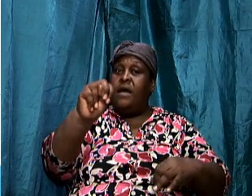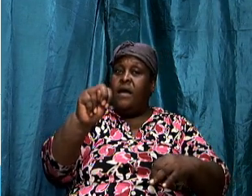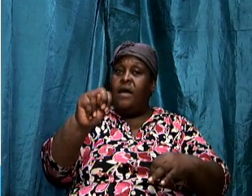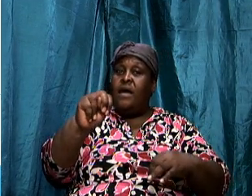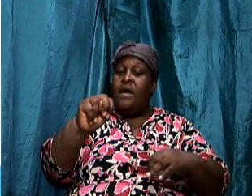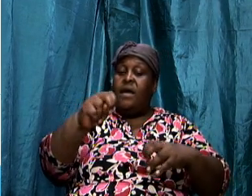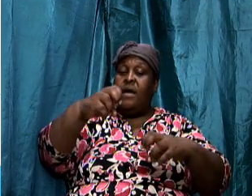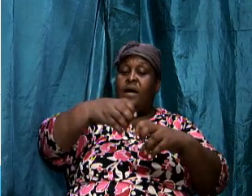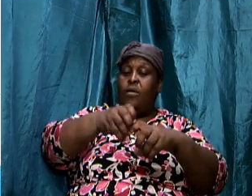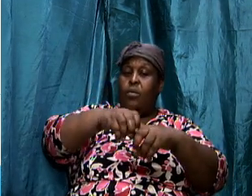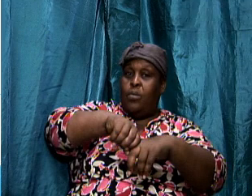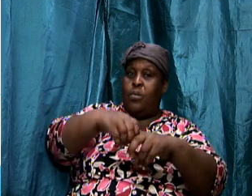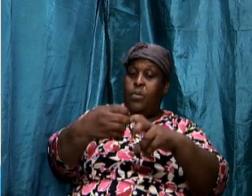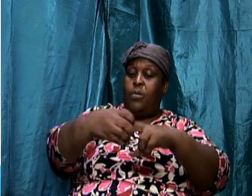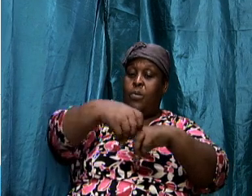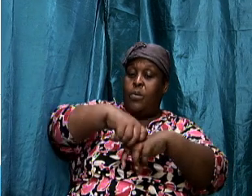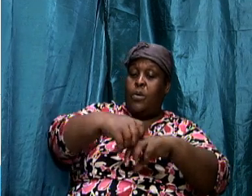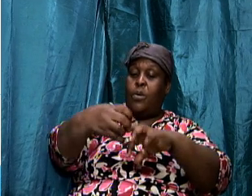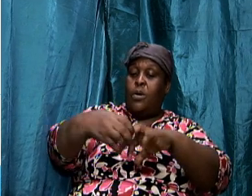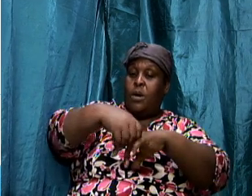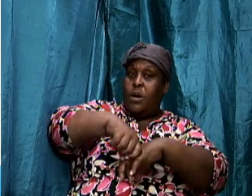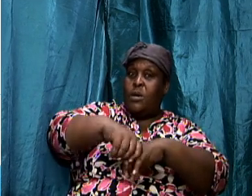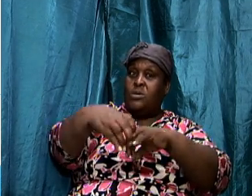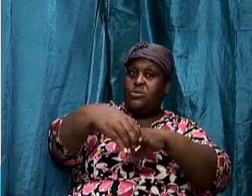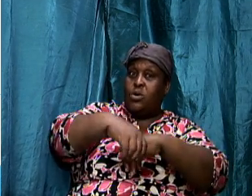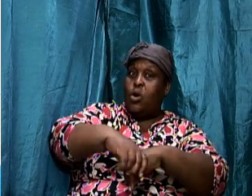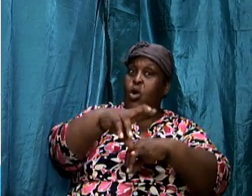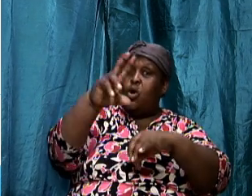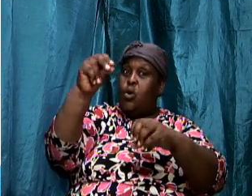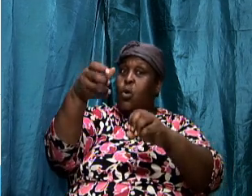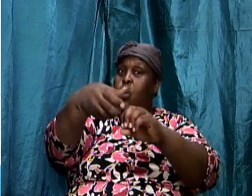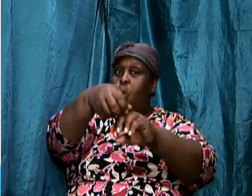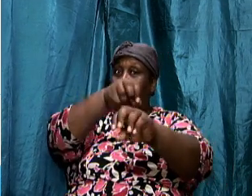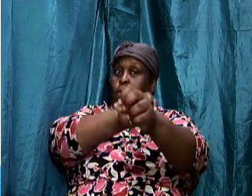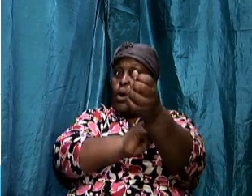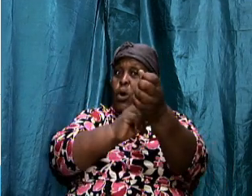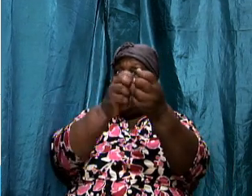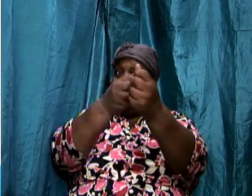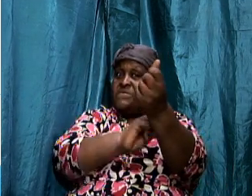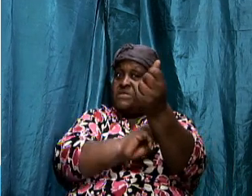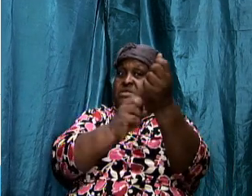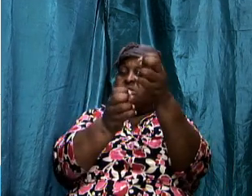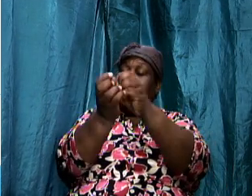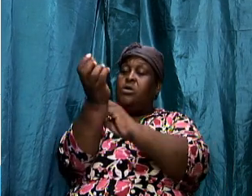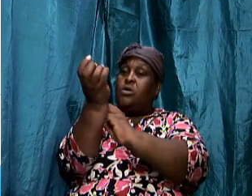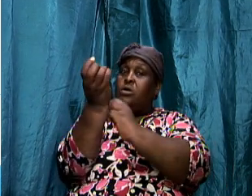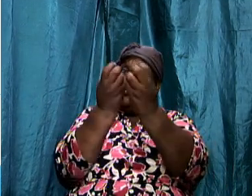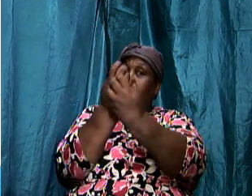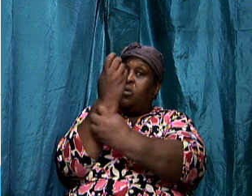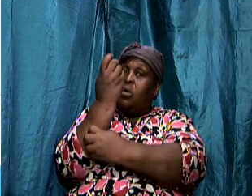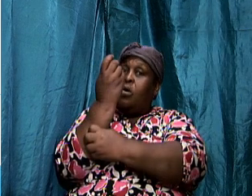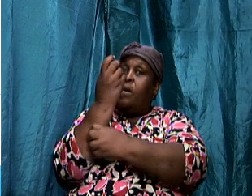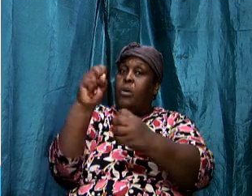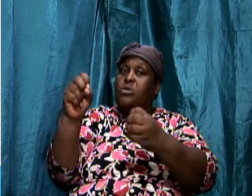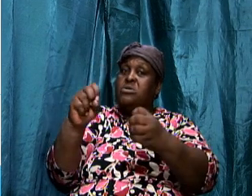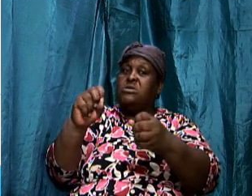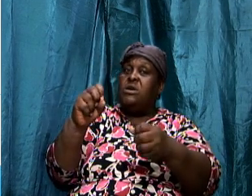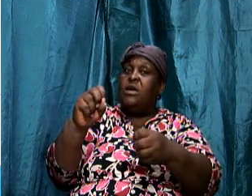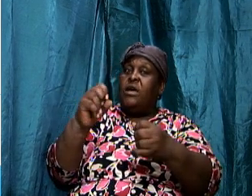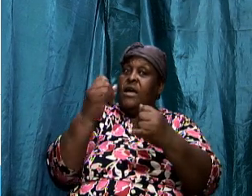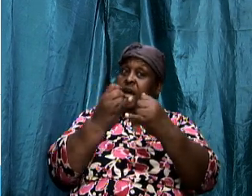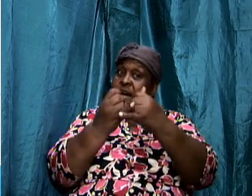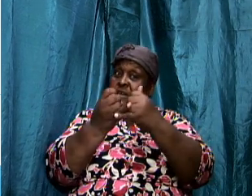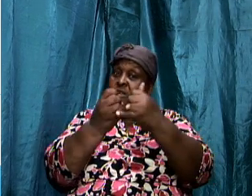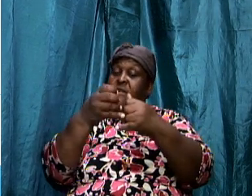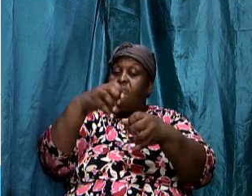so instead of a gloves you will see iron over the fists of these boxes and then